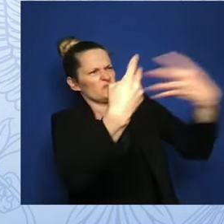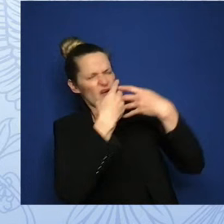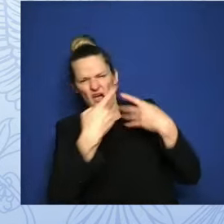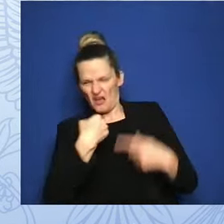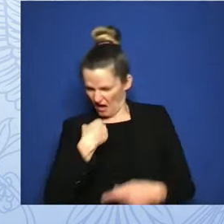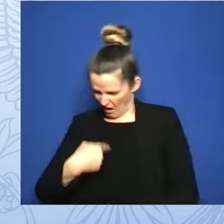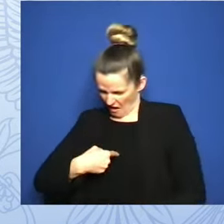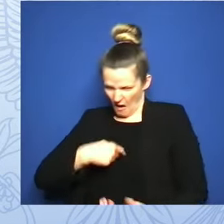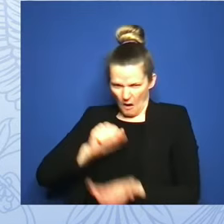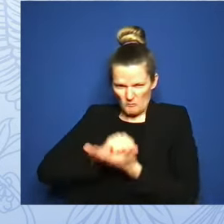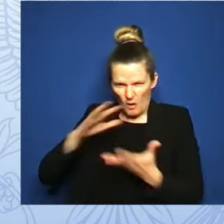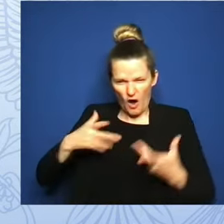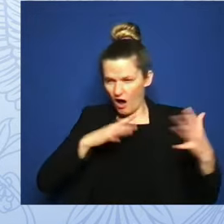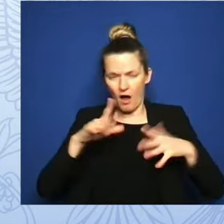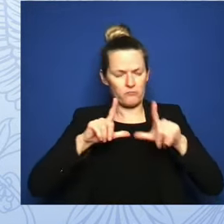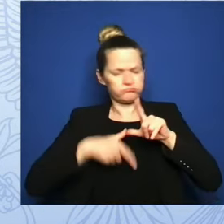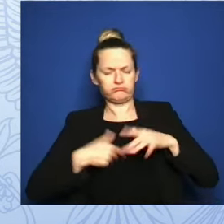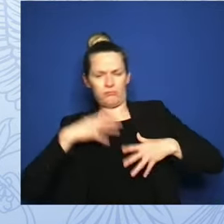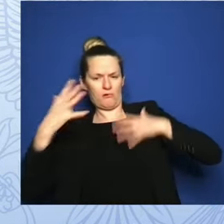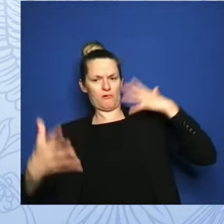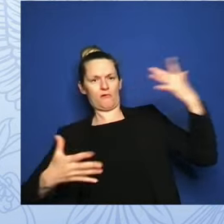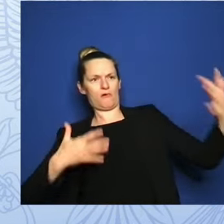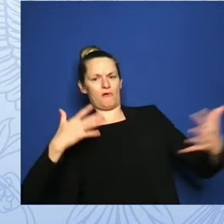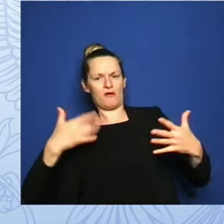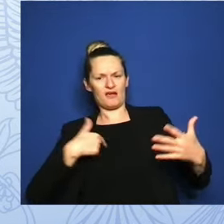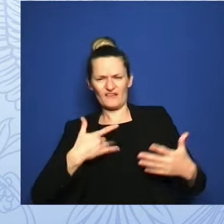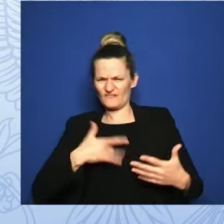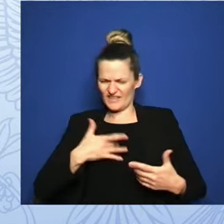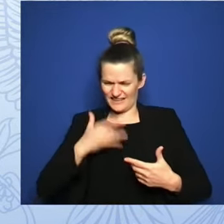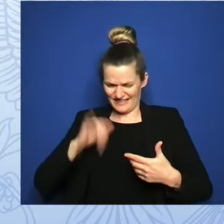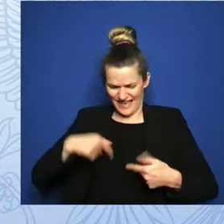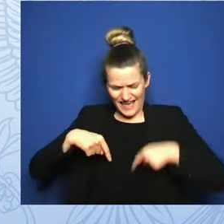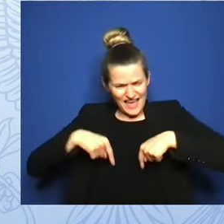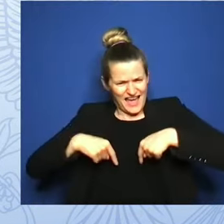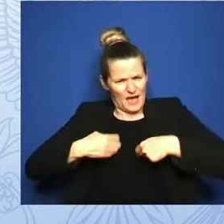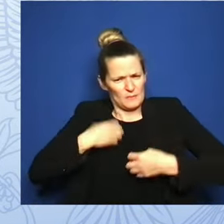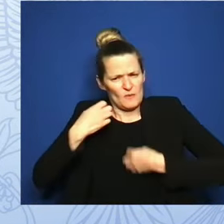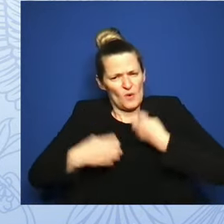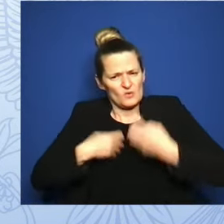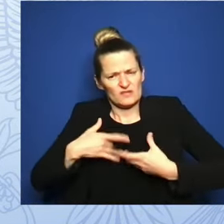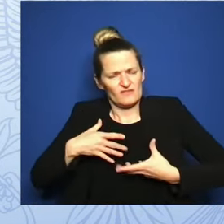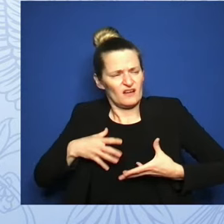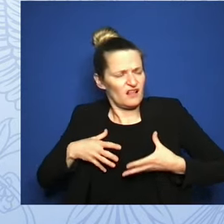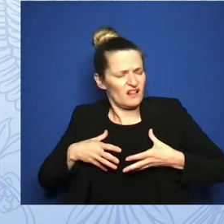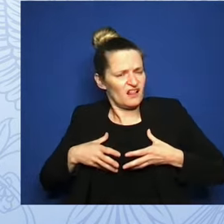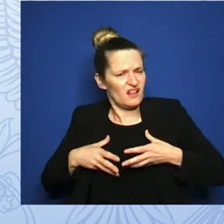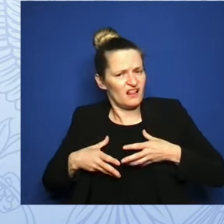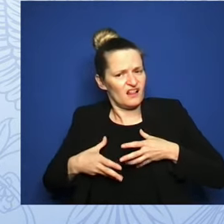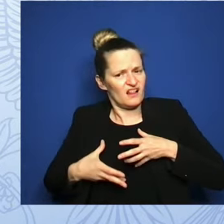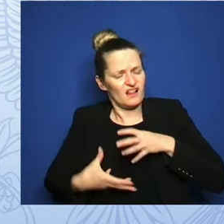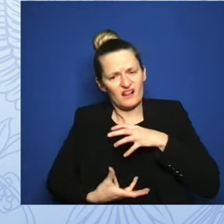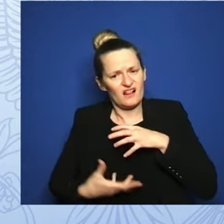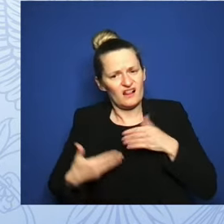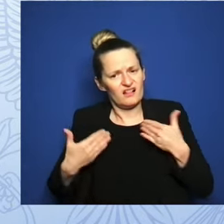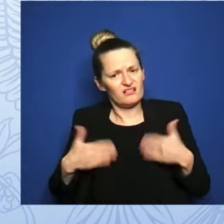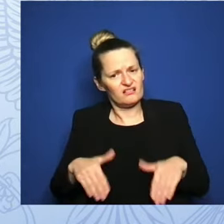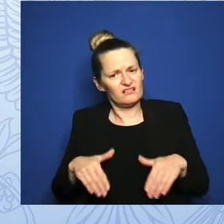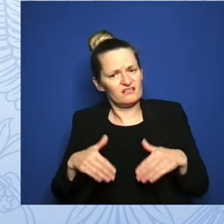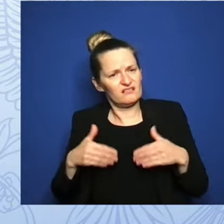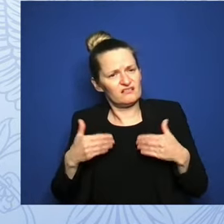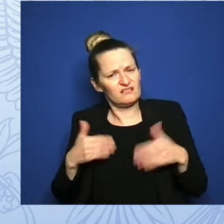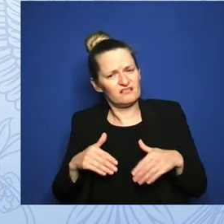and like you guys, emotionally broken, especially coming so soon after my previous miscarriage.